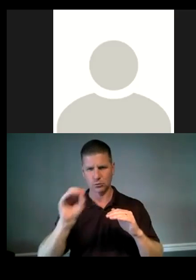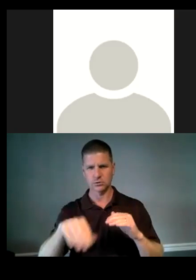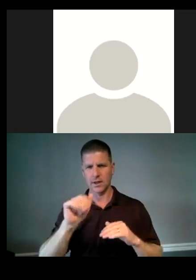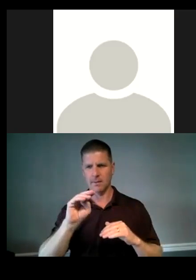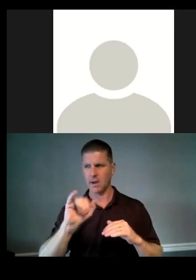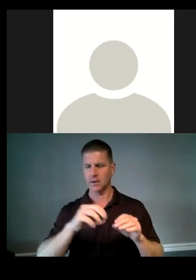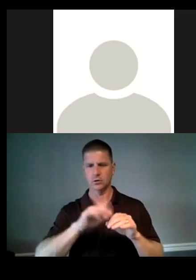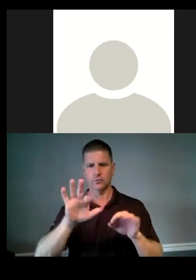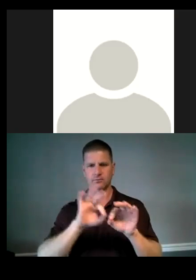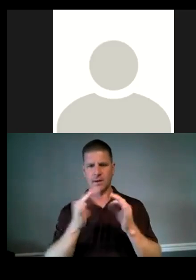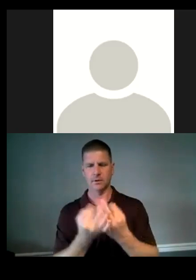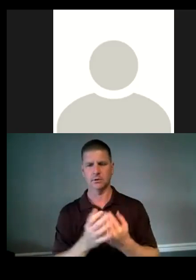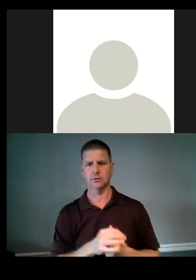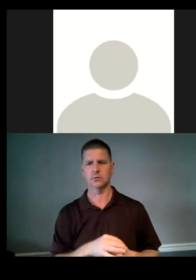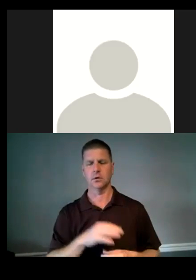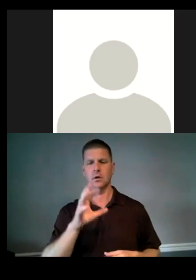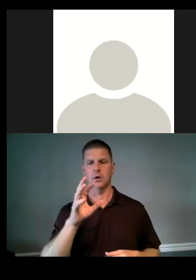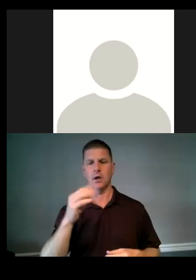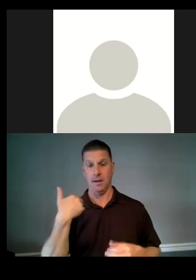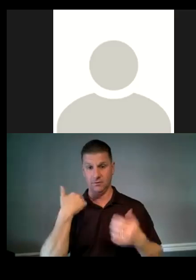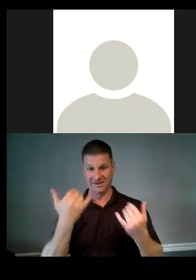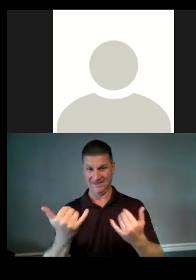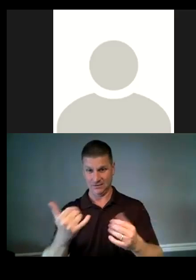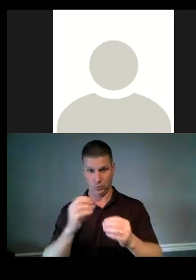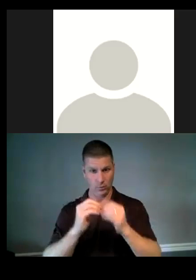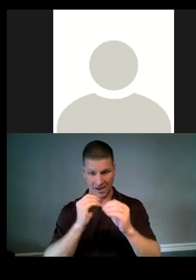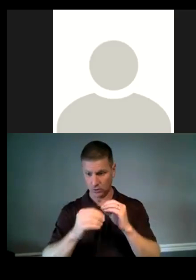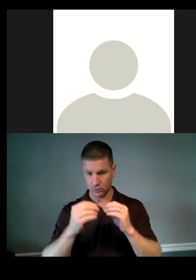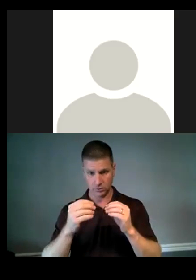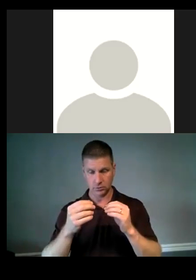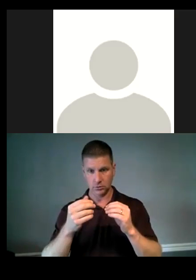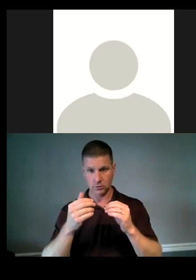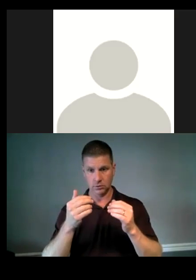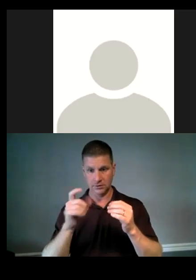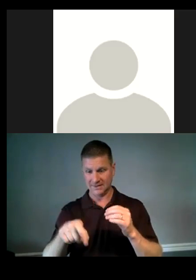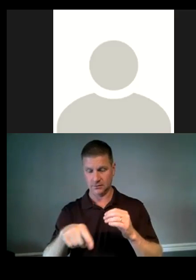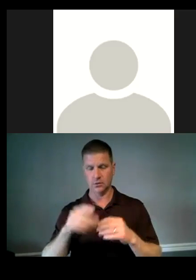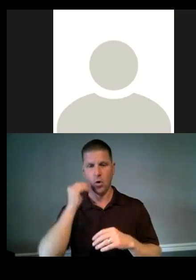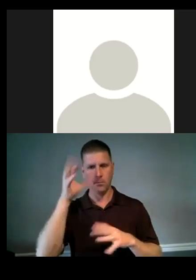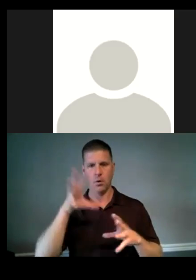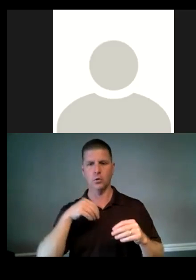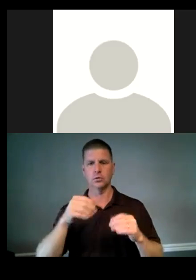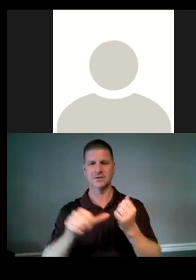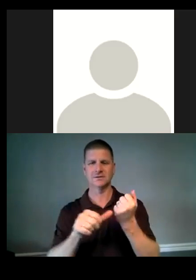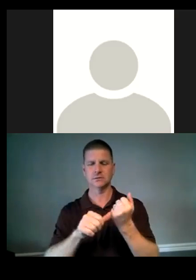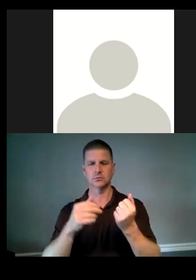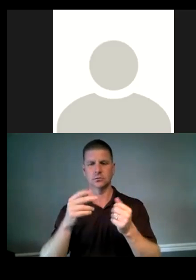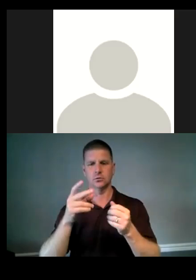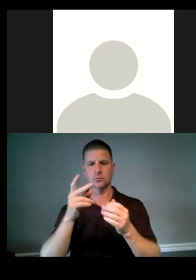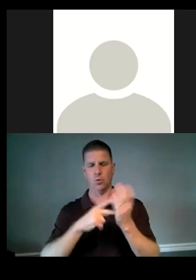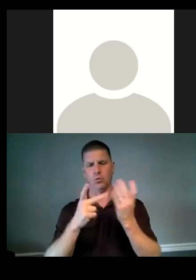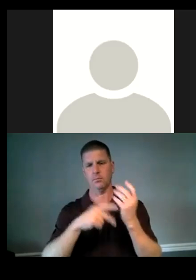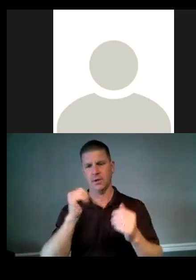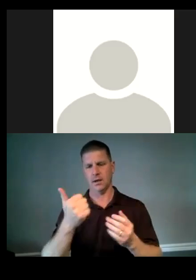in your family, uh, and have urgent repairs that are needed to your house, the homeowner's assistance program can help you with those